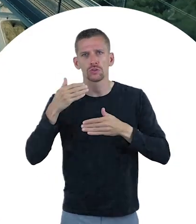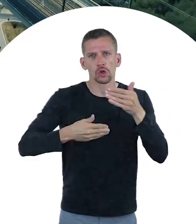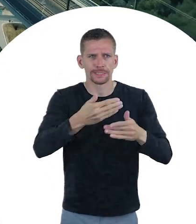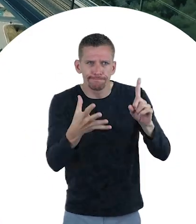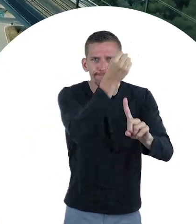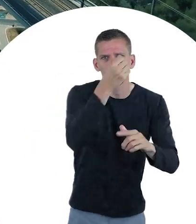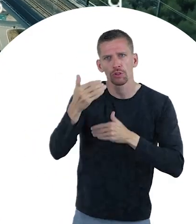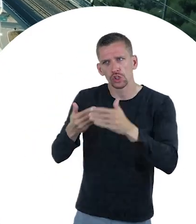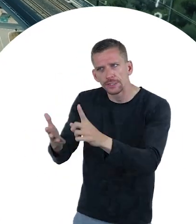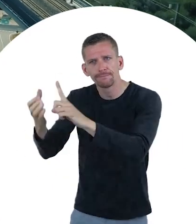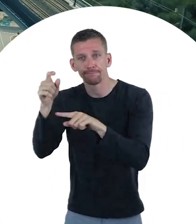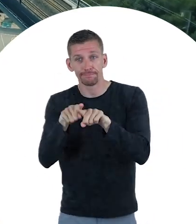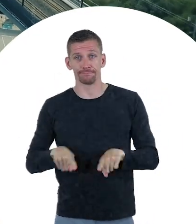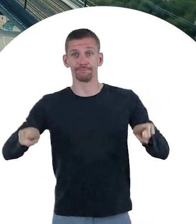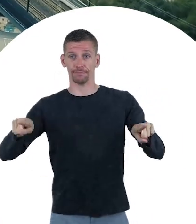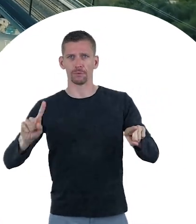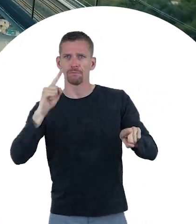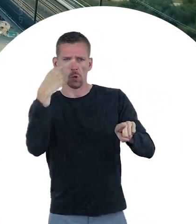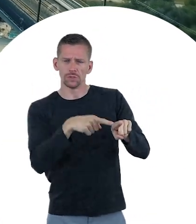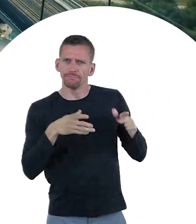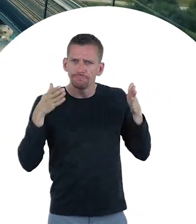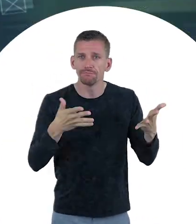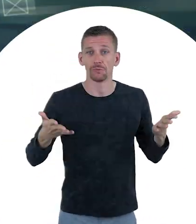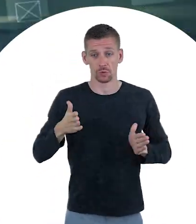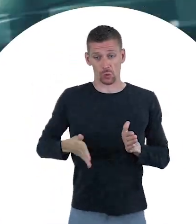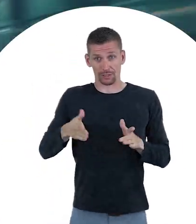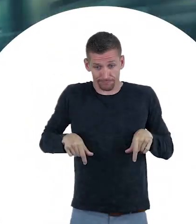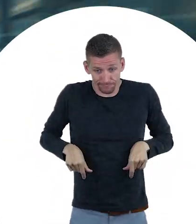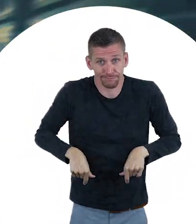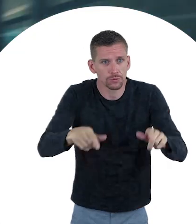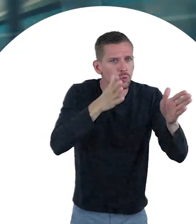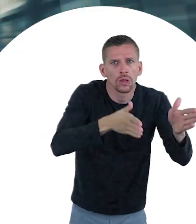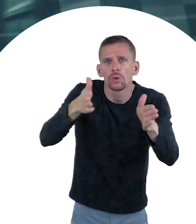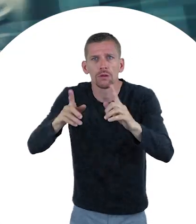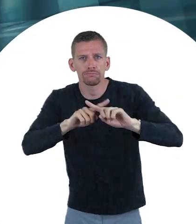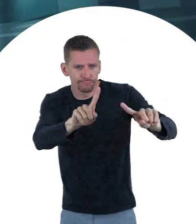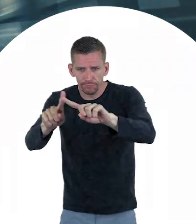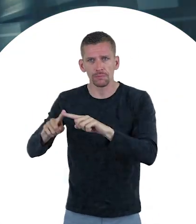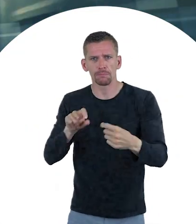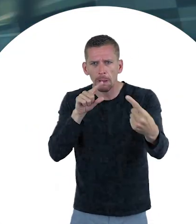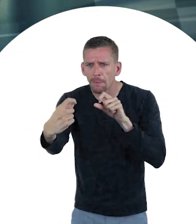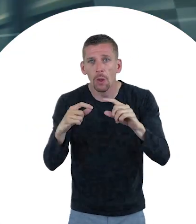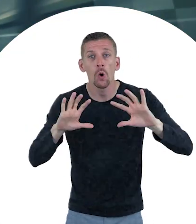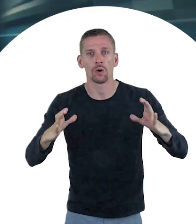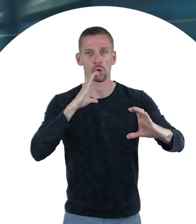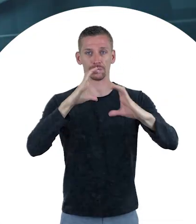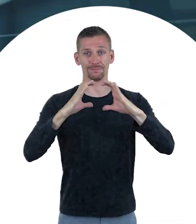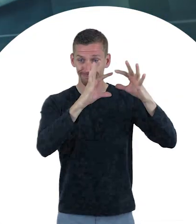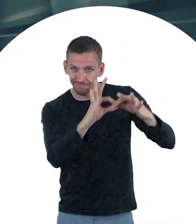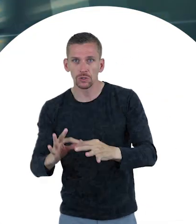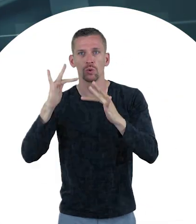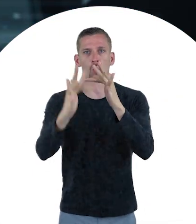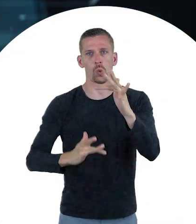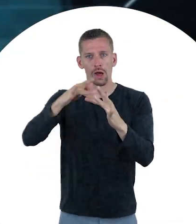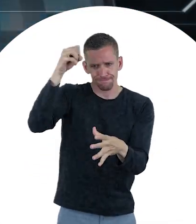of strategic importance for the future of the railways. Firstly, the ability to transmit, receive and use